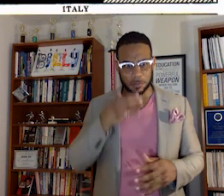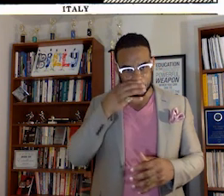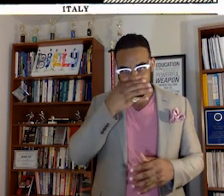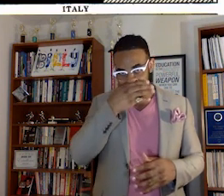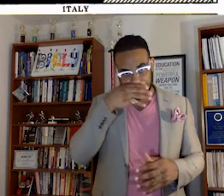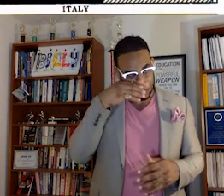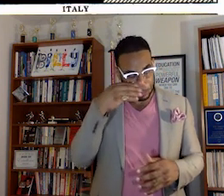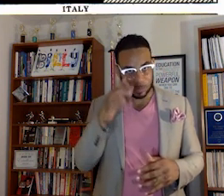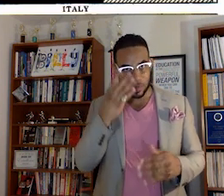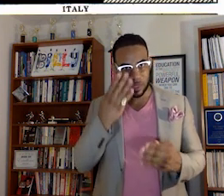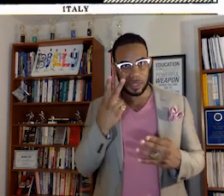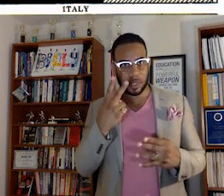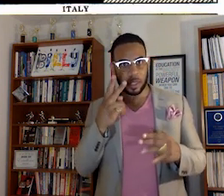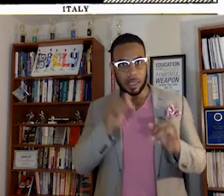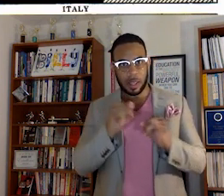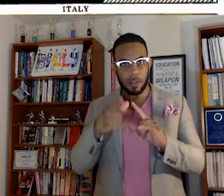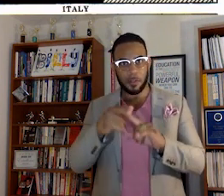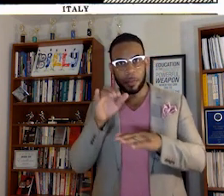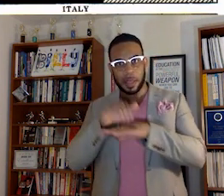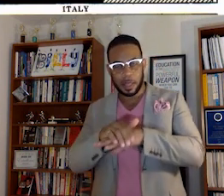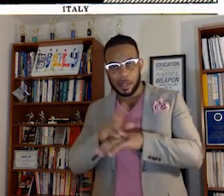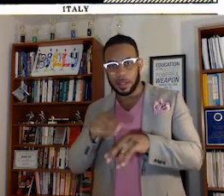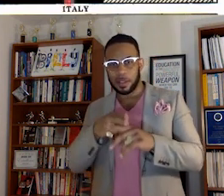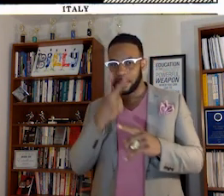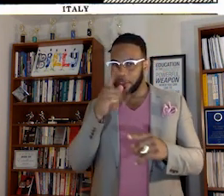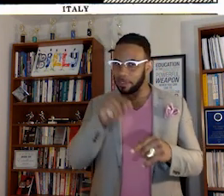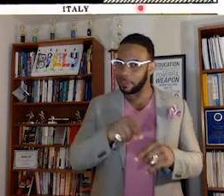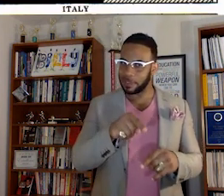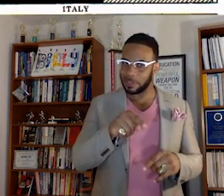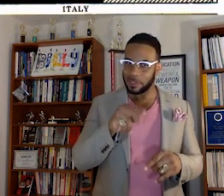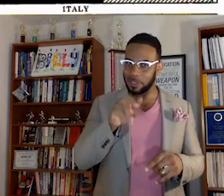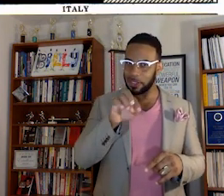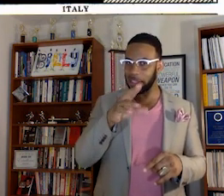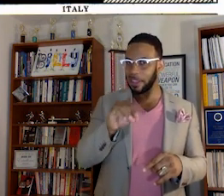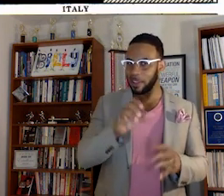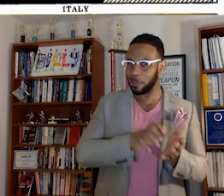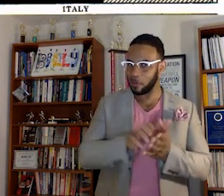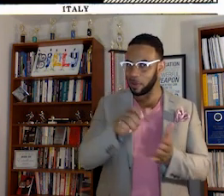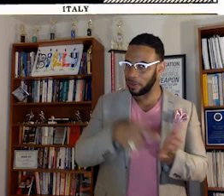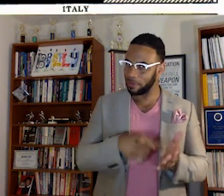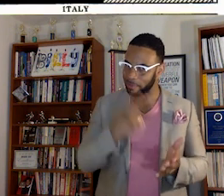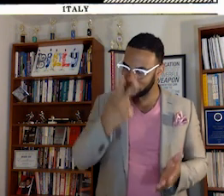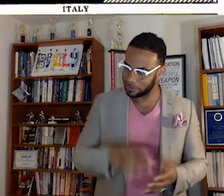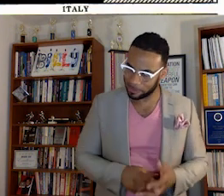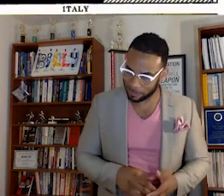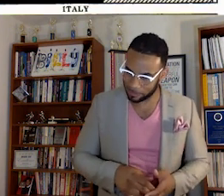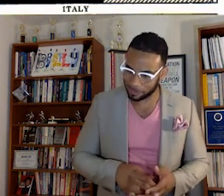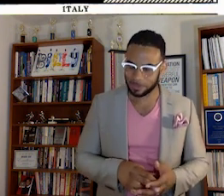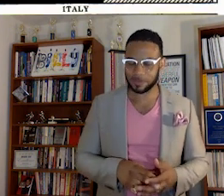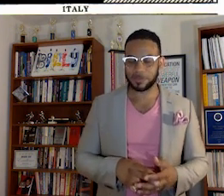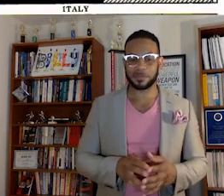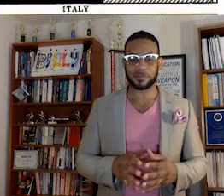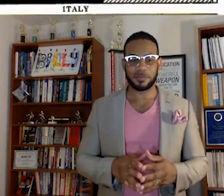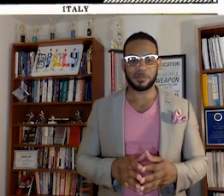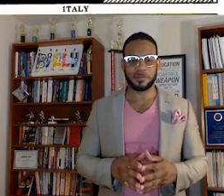Here you can see individuals from England and then here you can see Negro draft. Nate Rose And